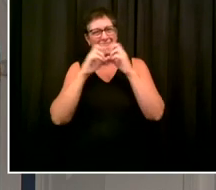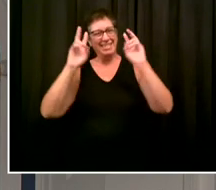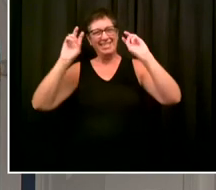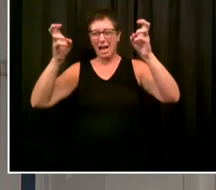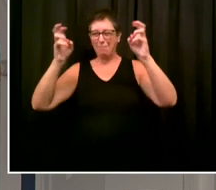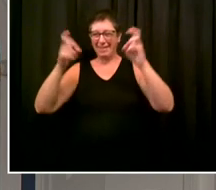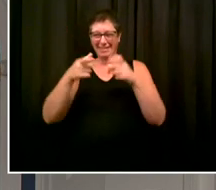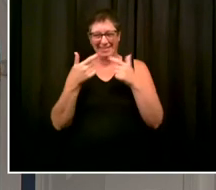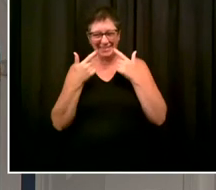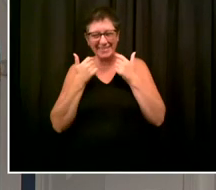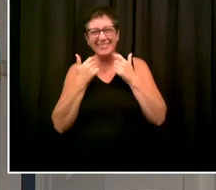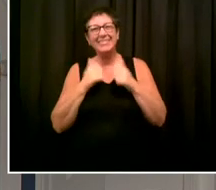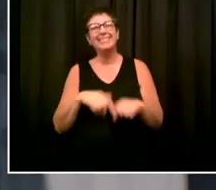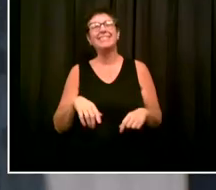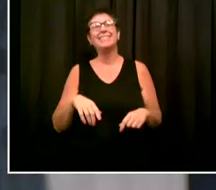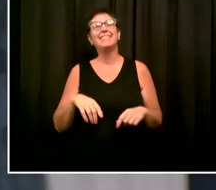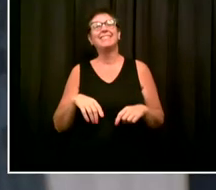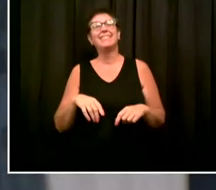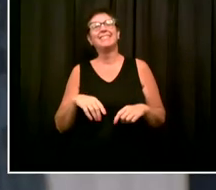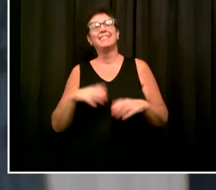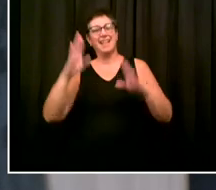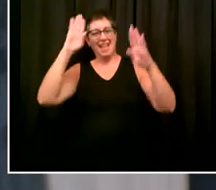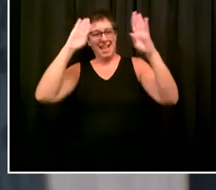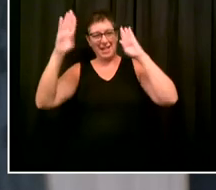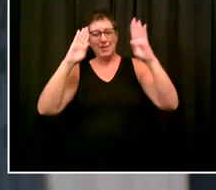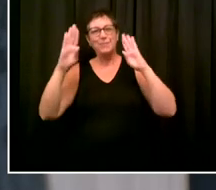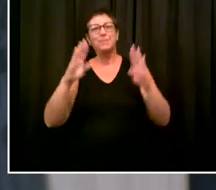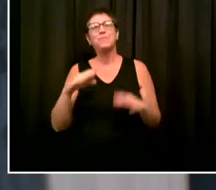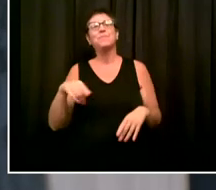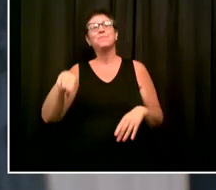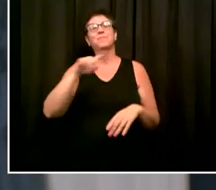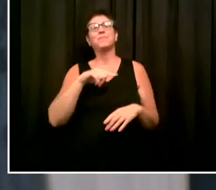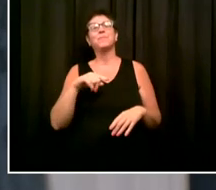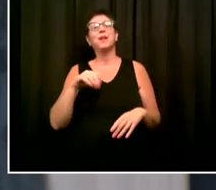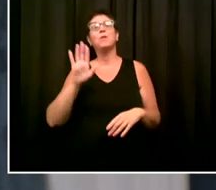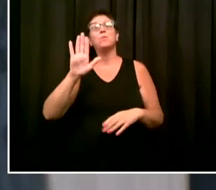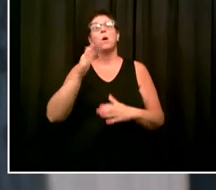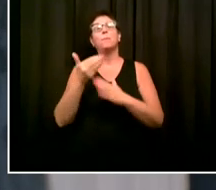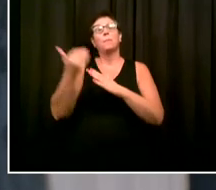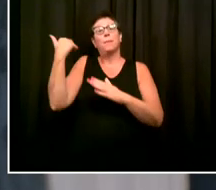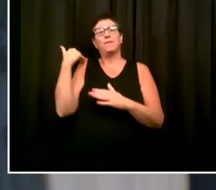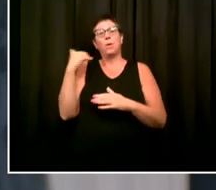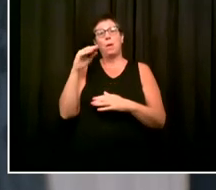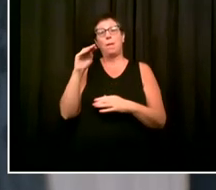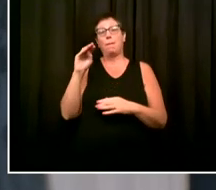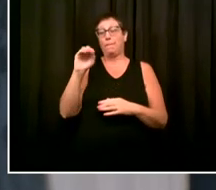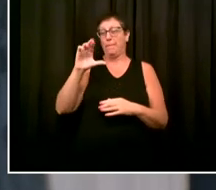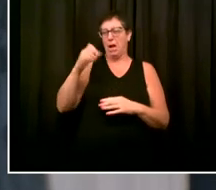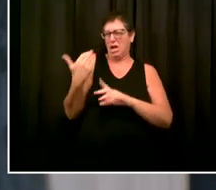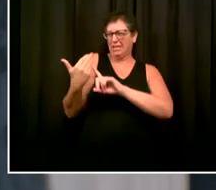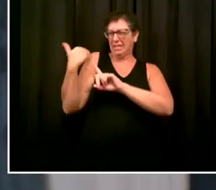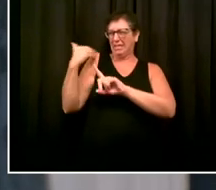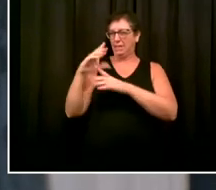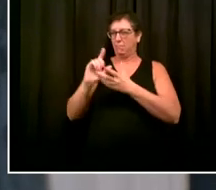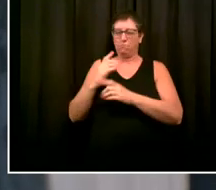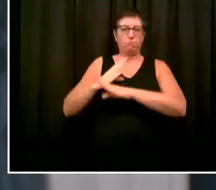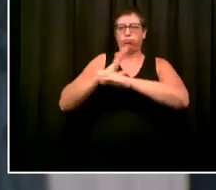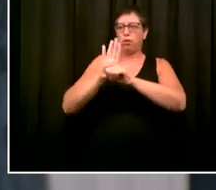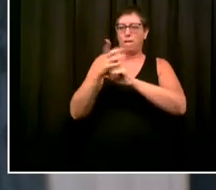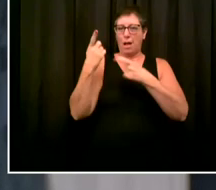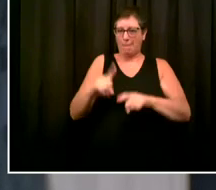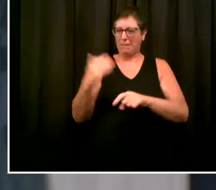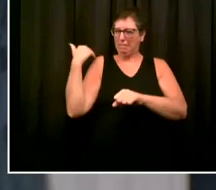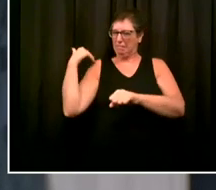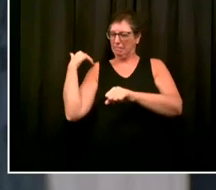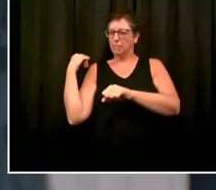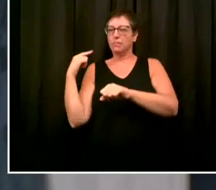Hi, Michael. So prior to March, the indicators you wanted some, what does the data look like? I think